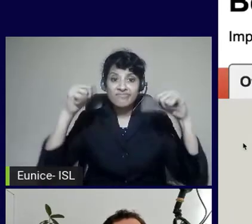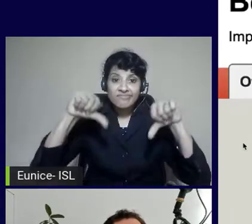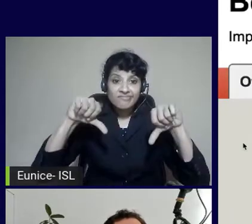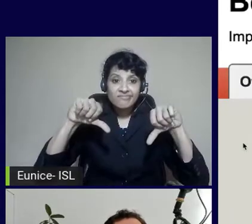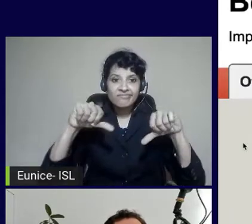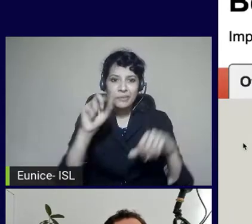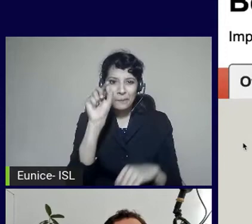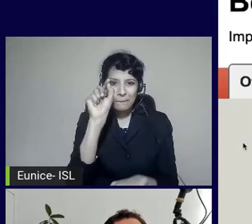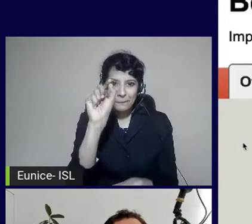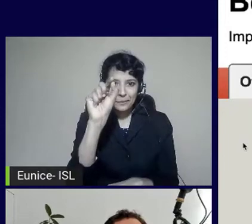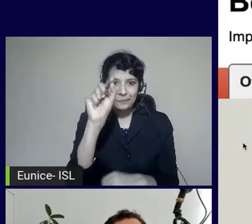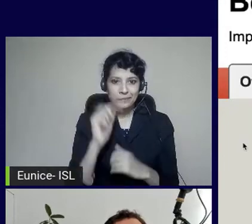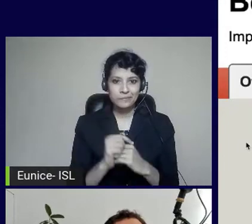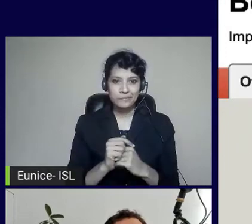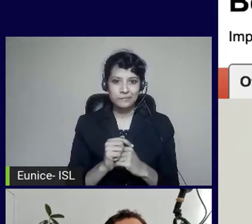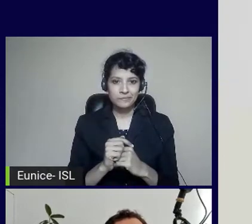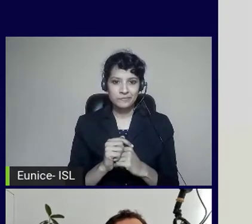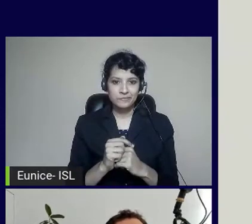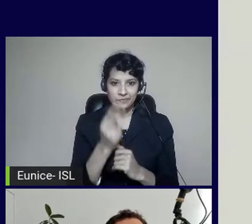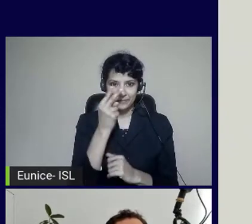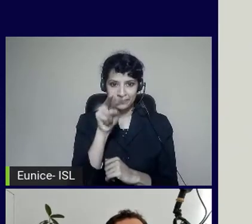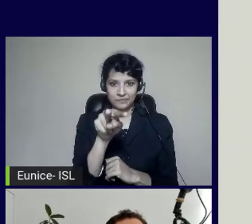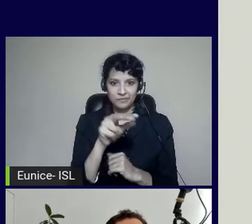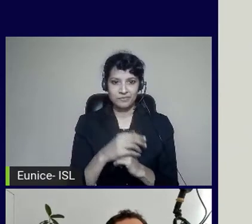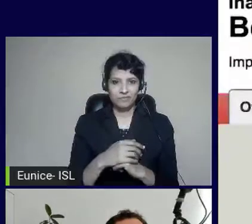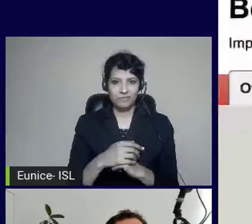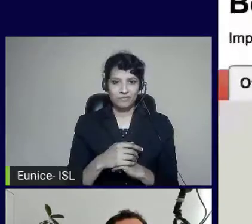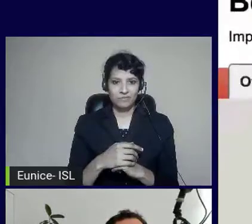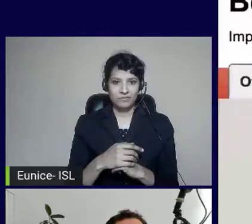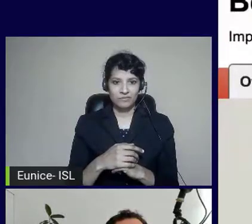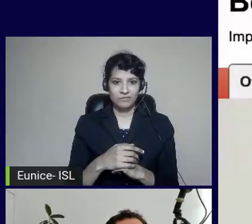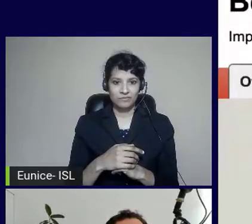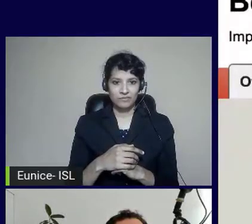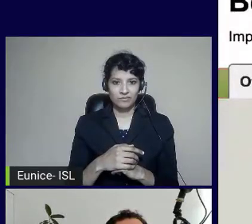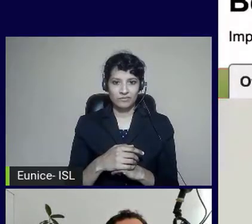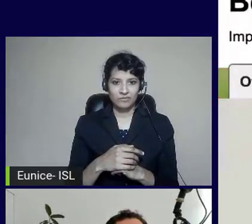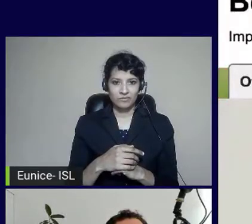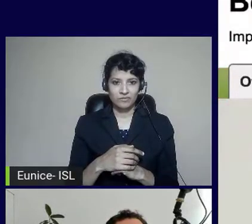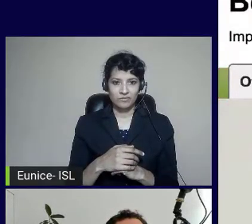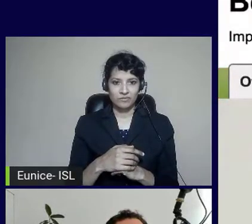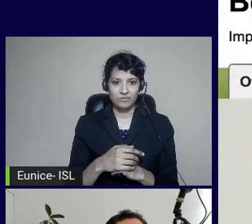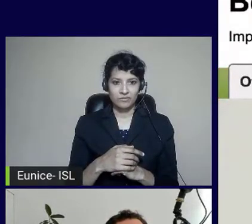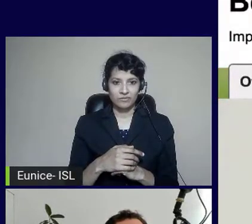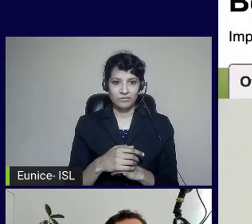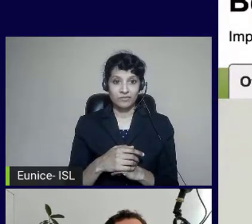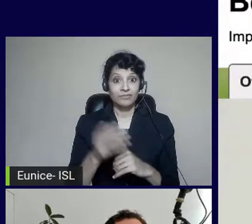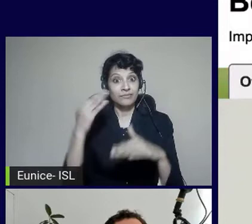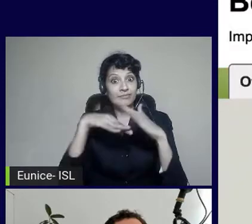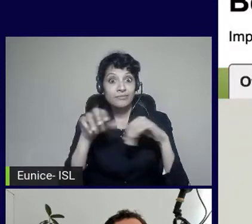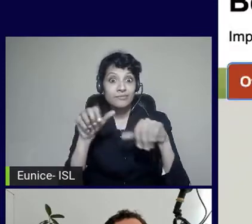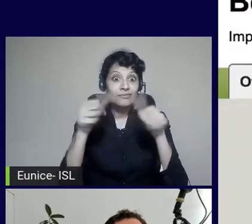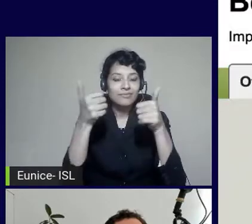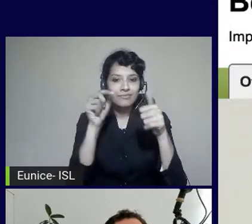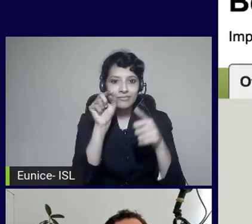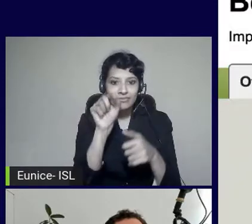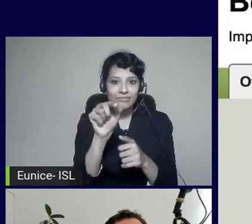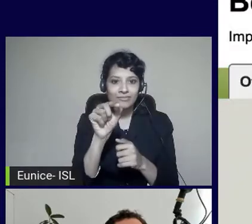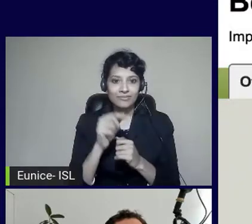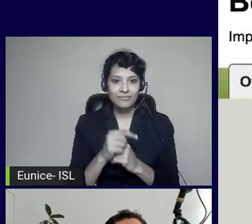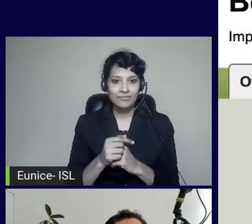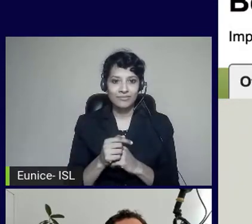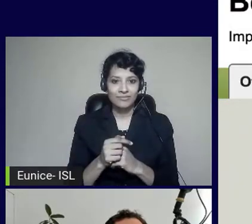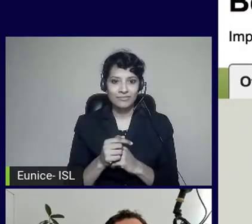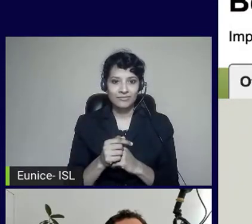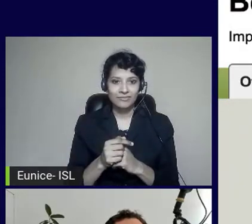tab through that. I don't have go anywhere. I go through to the accessible version. And I tab through it. You can see there